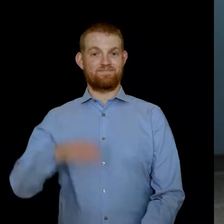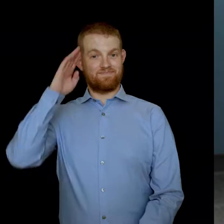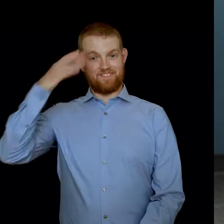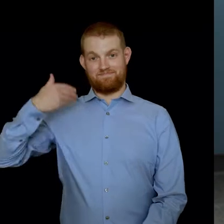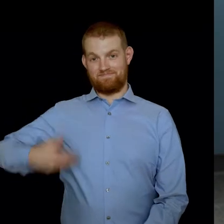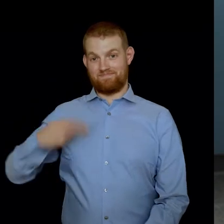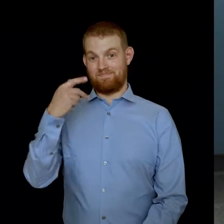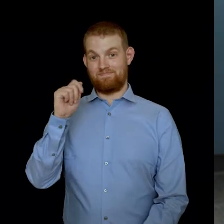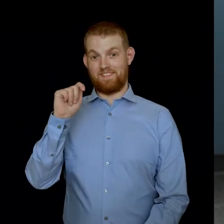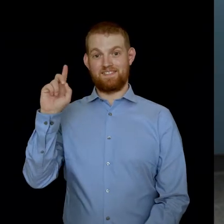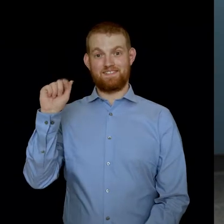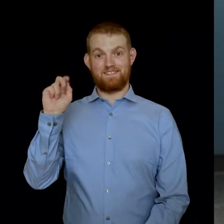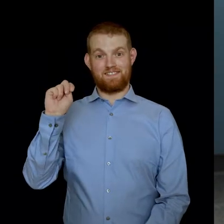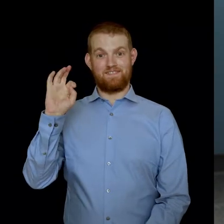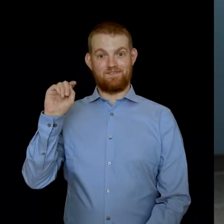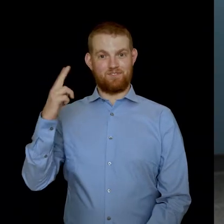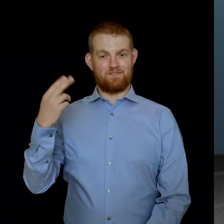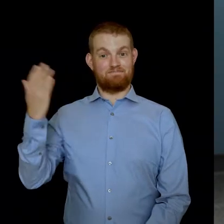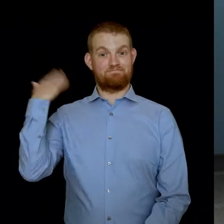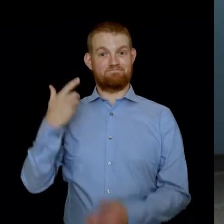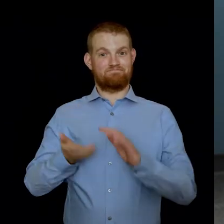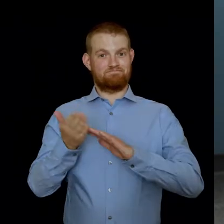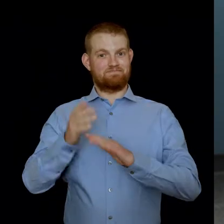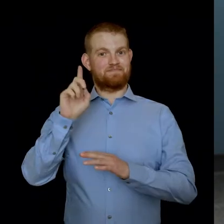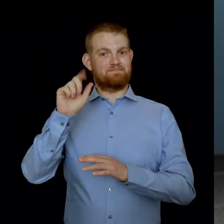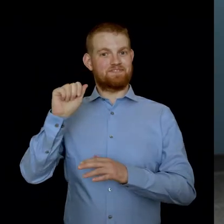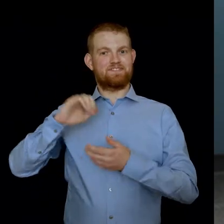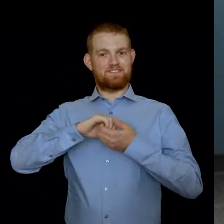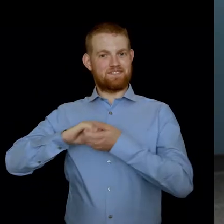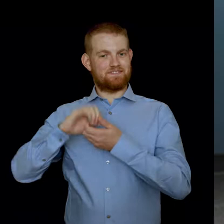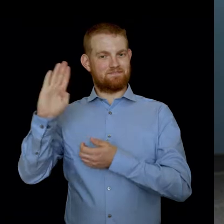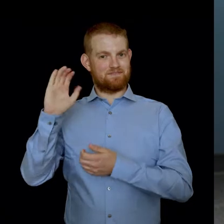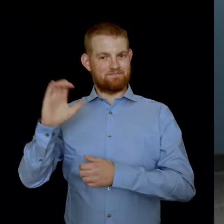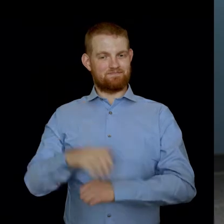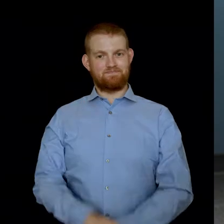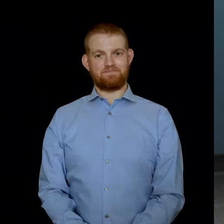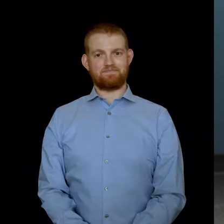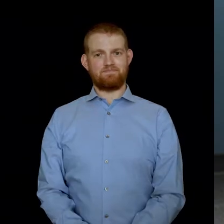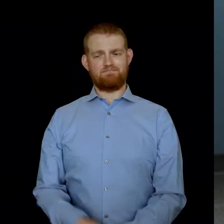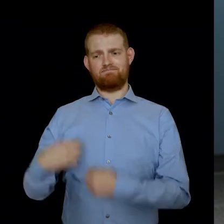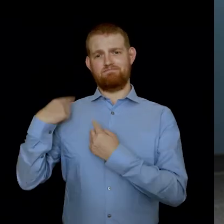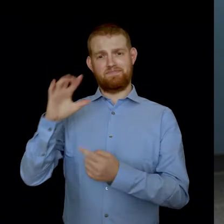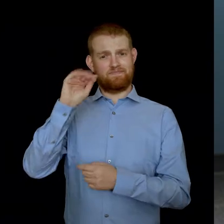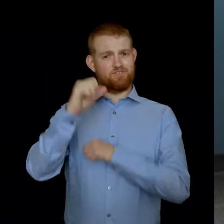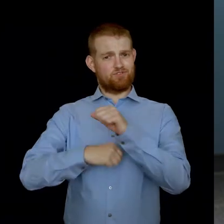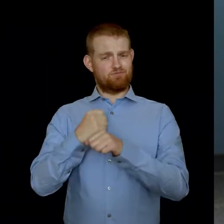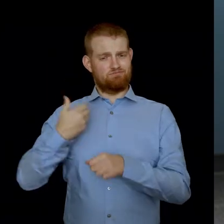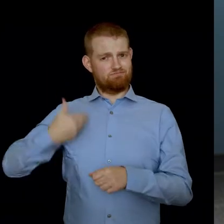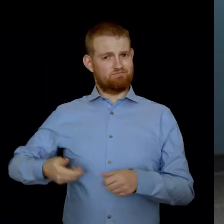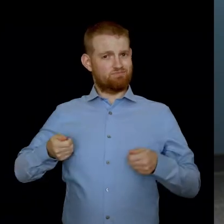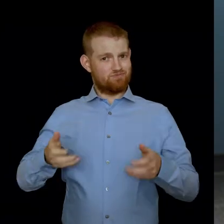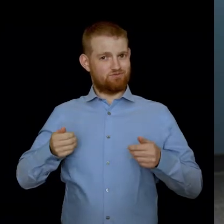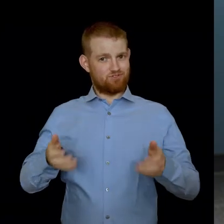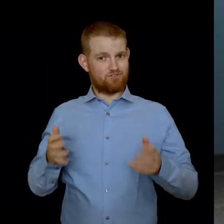Hi, my name is Pat Danforth and I am the past chair of the Disability Alliance BC. For over 50